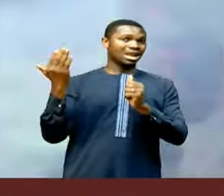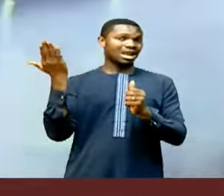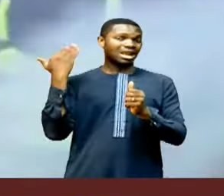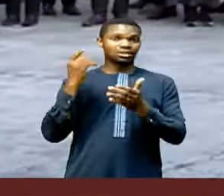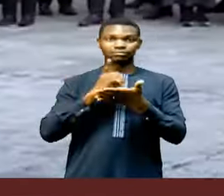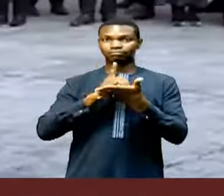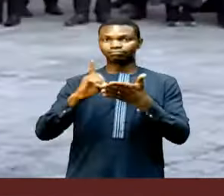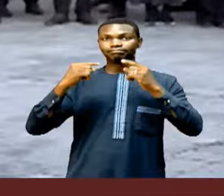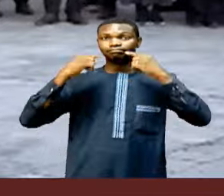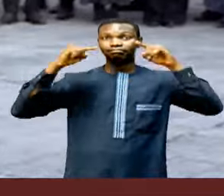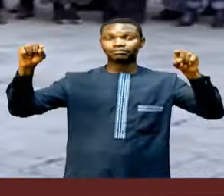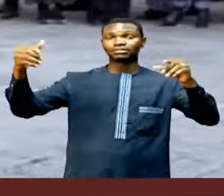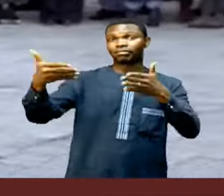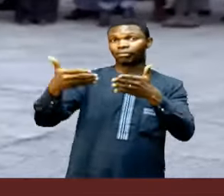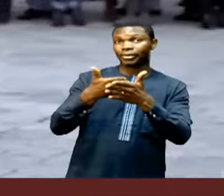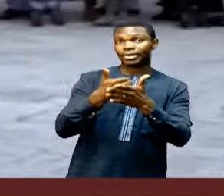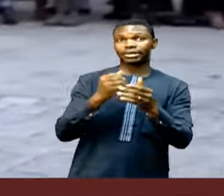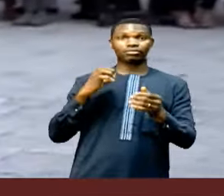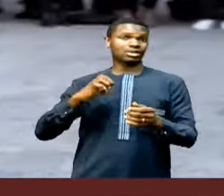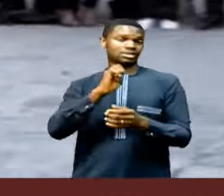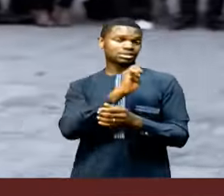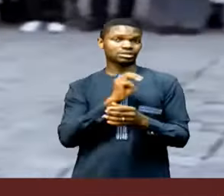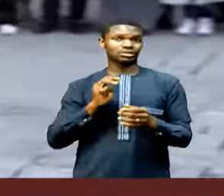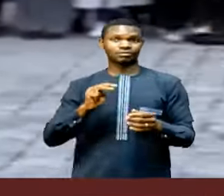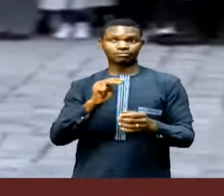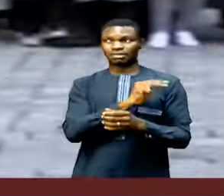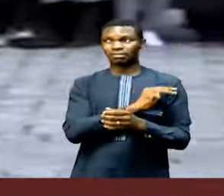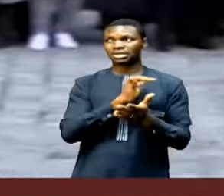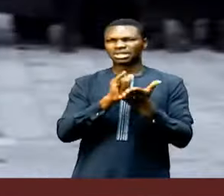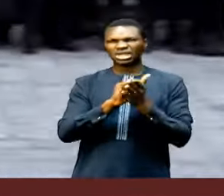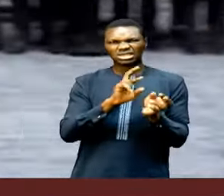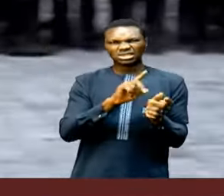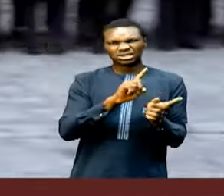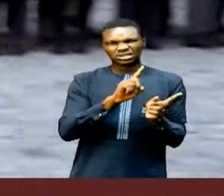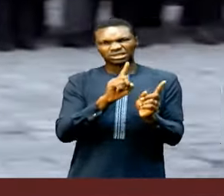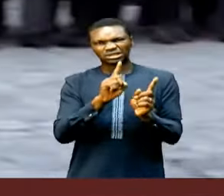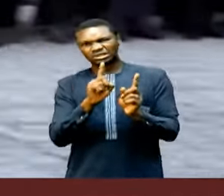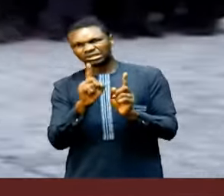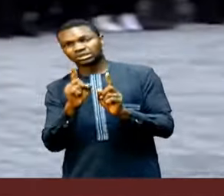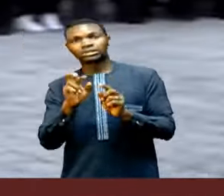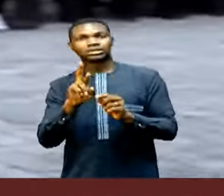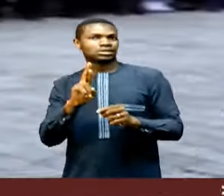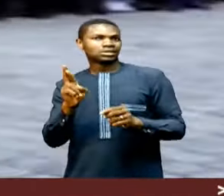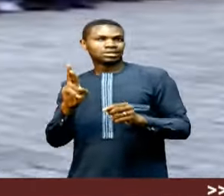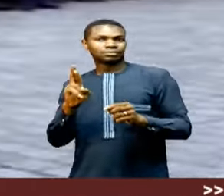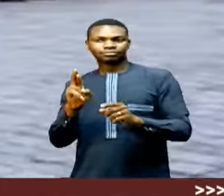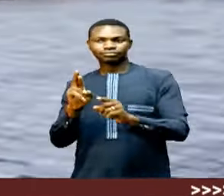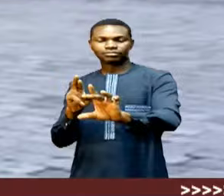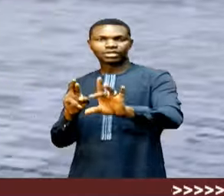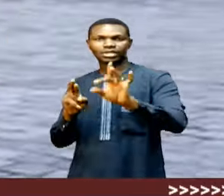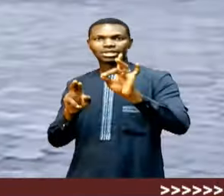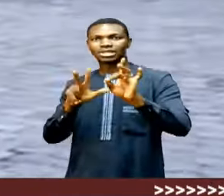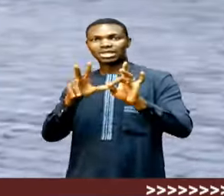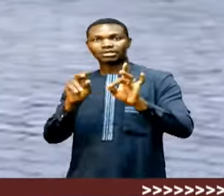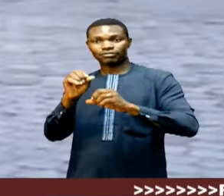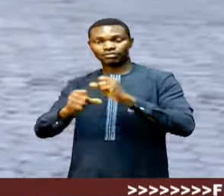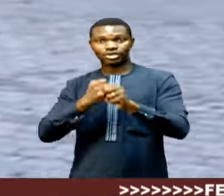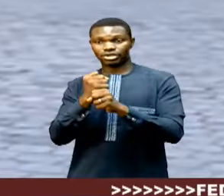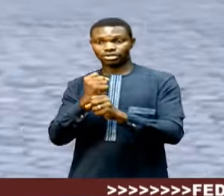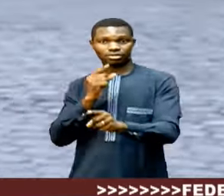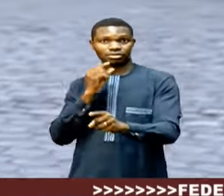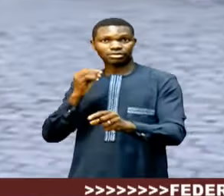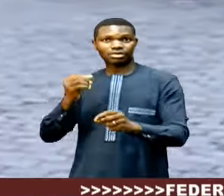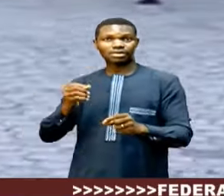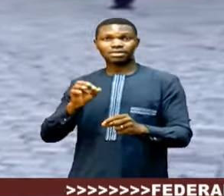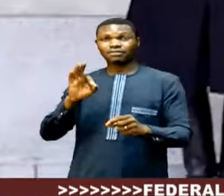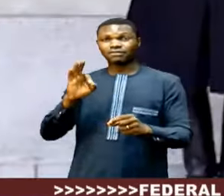cabinet with a pronouncement tilted to the right with the naming of Gabriel Atal, 34, as France's youngest